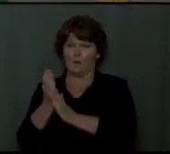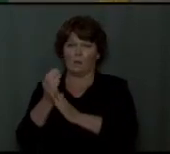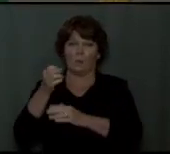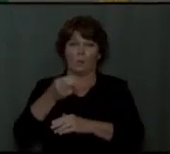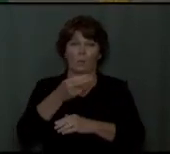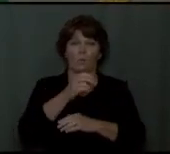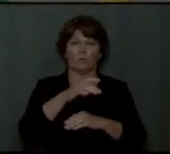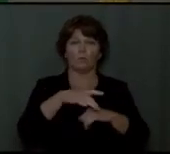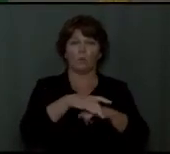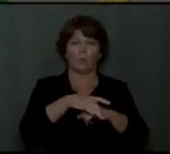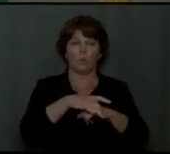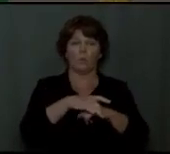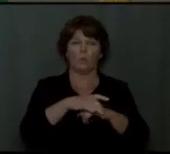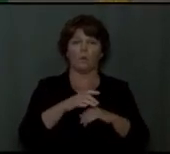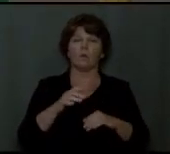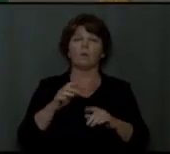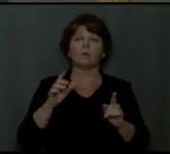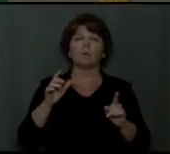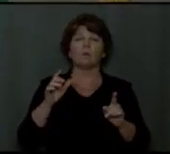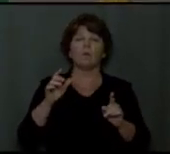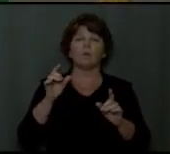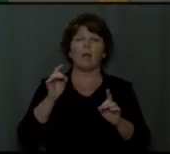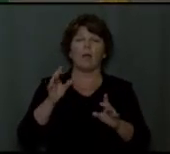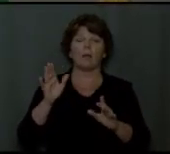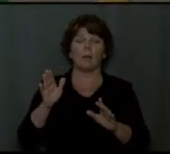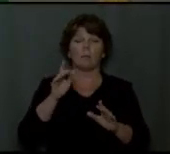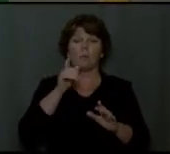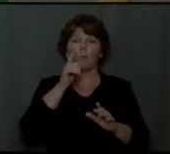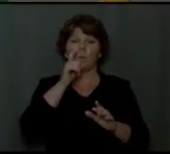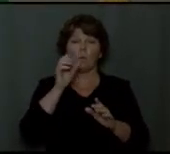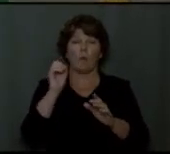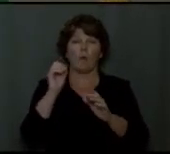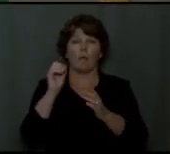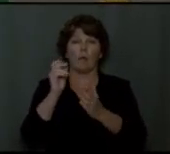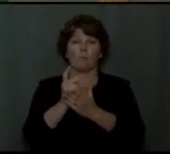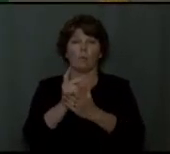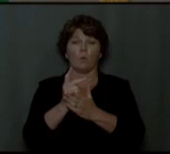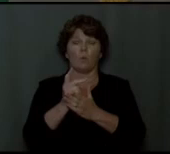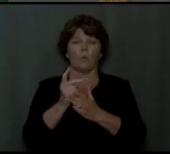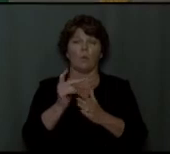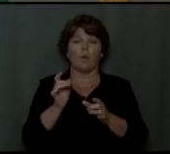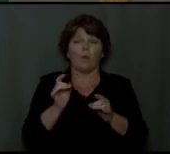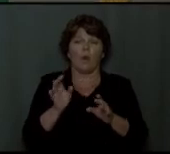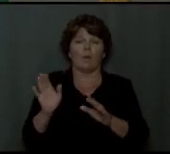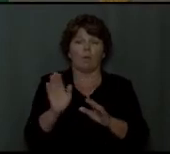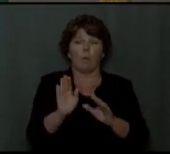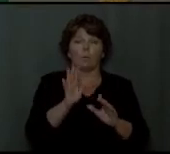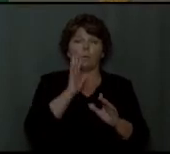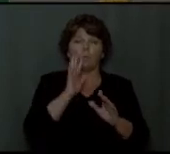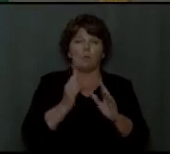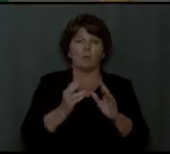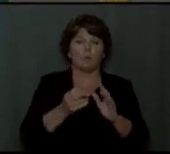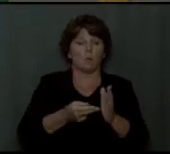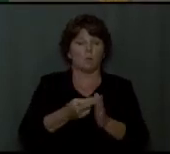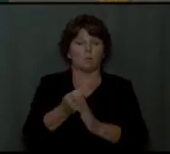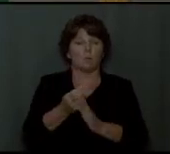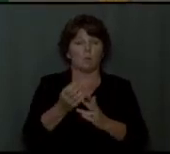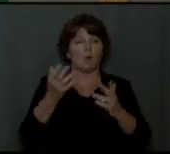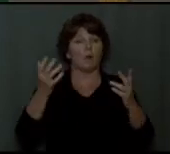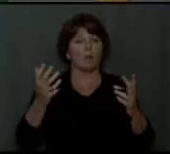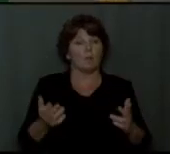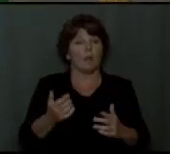they hate him who reproves in the gate, and they abhor him who speaks the truth. Therefore, because